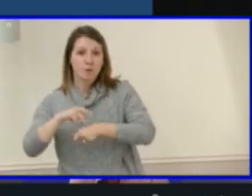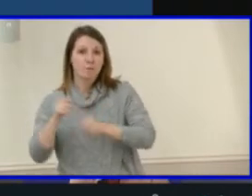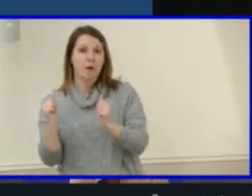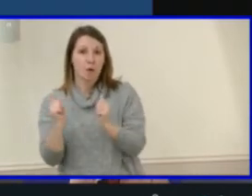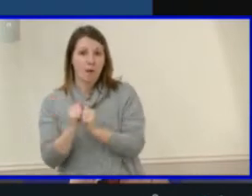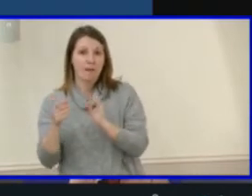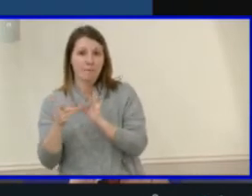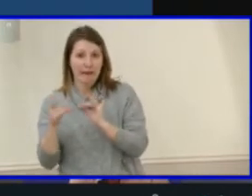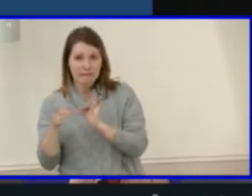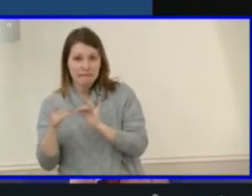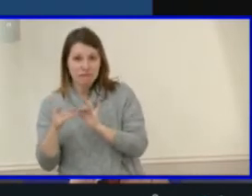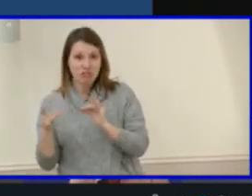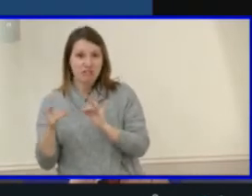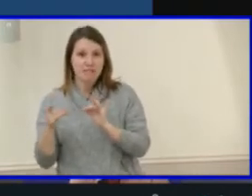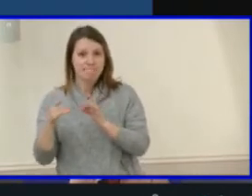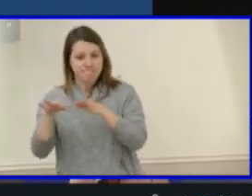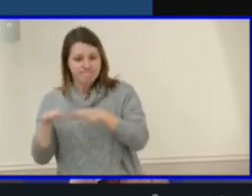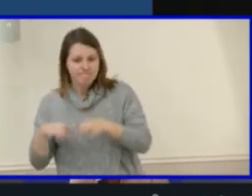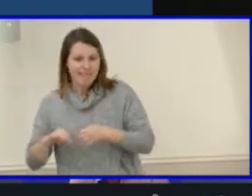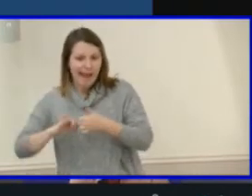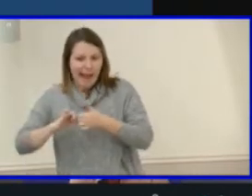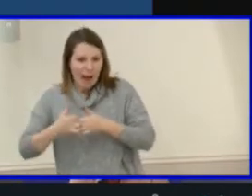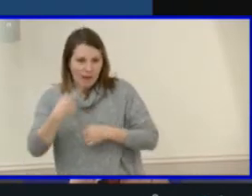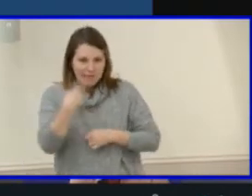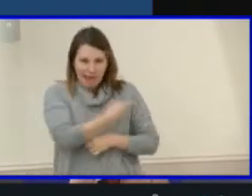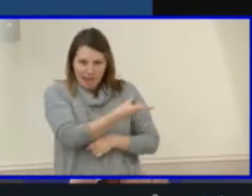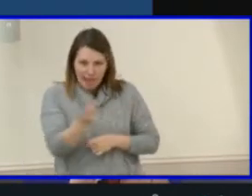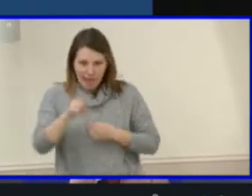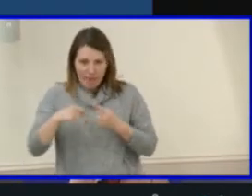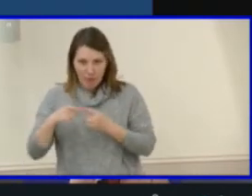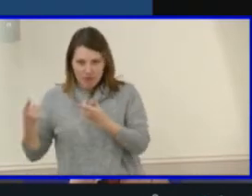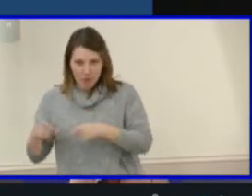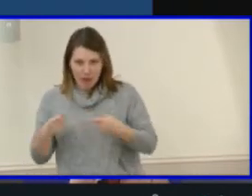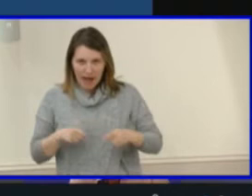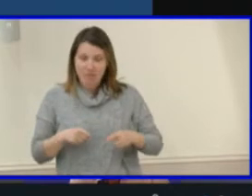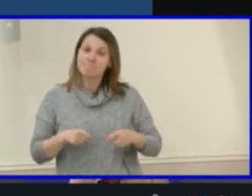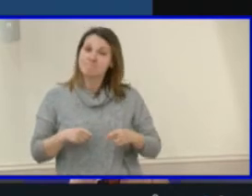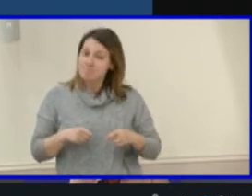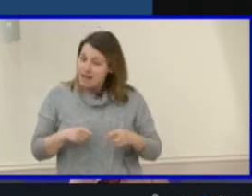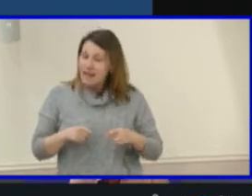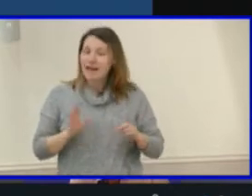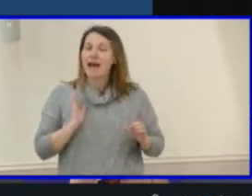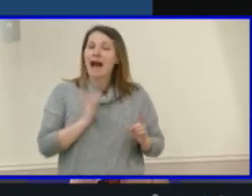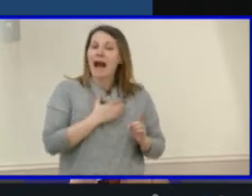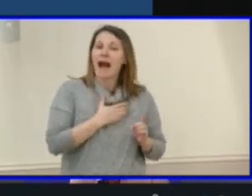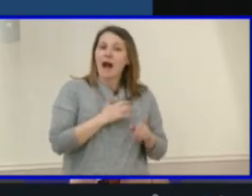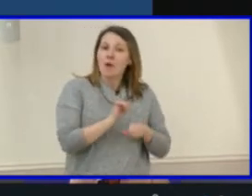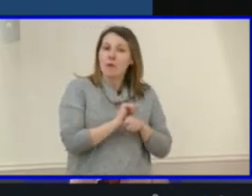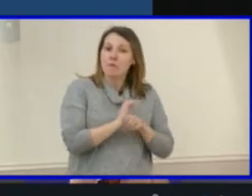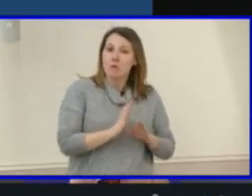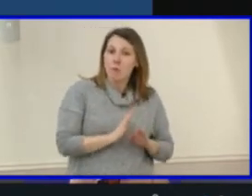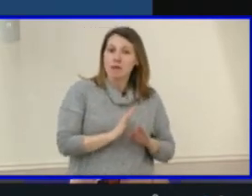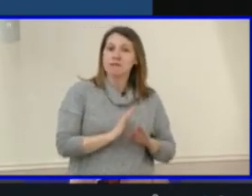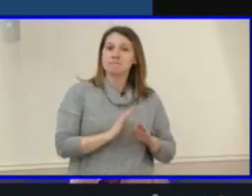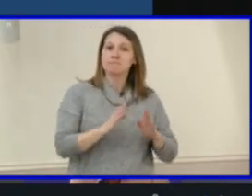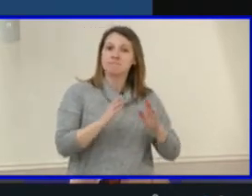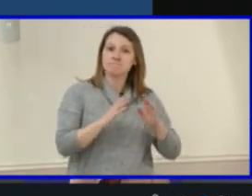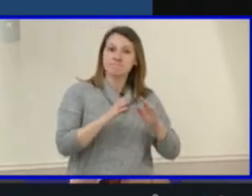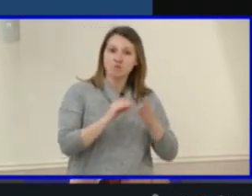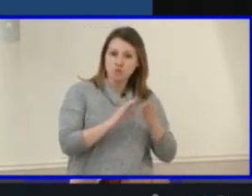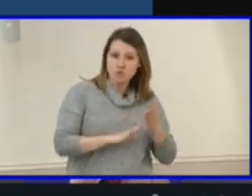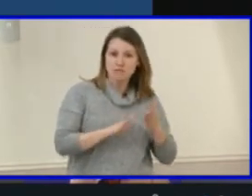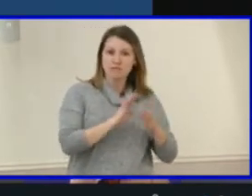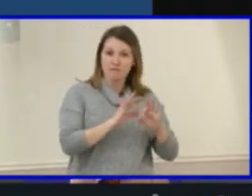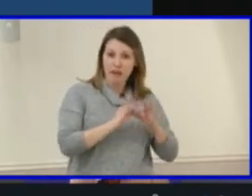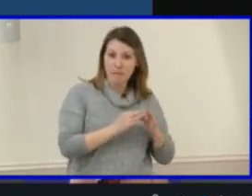information as well, as our employees and student households may be more inclined to see that the strategic plan relates to their